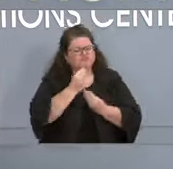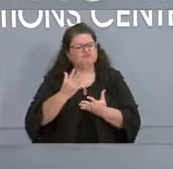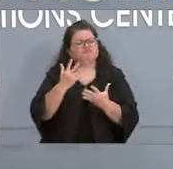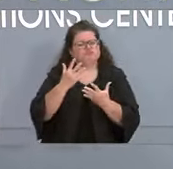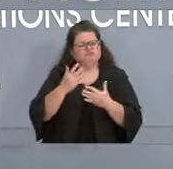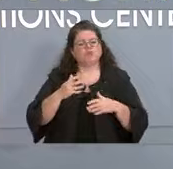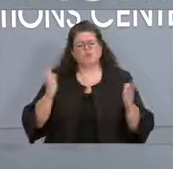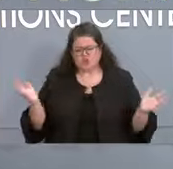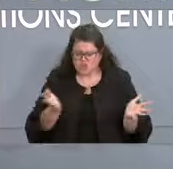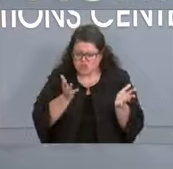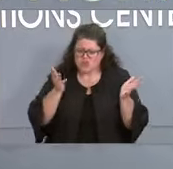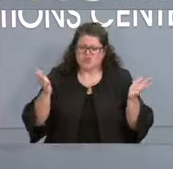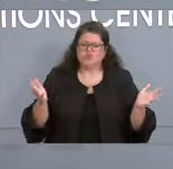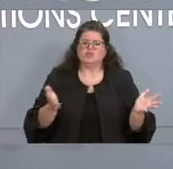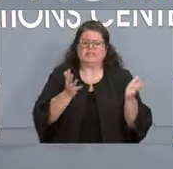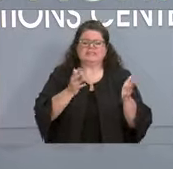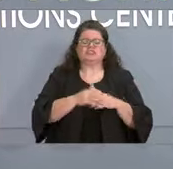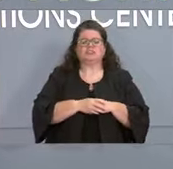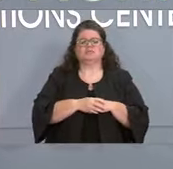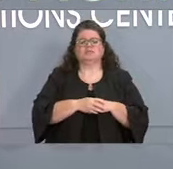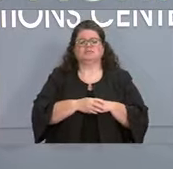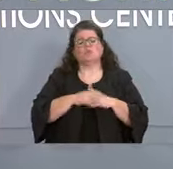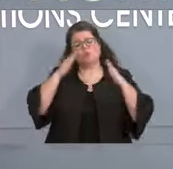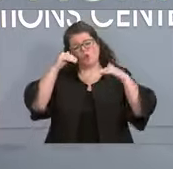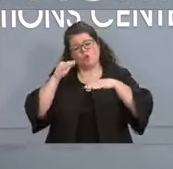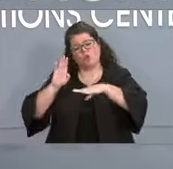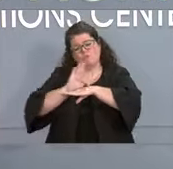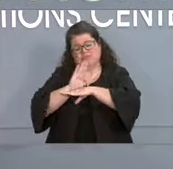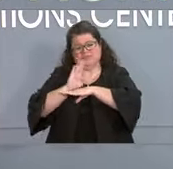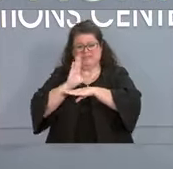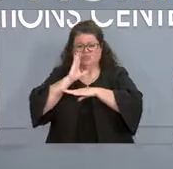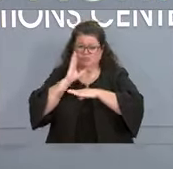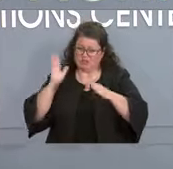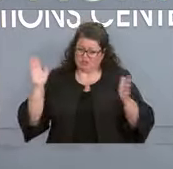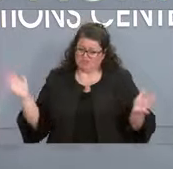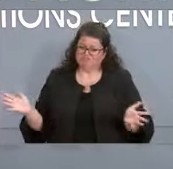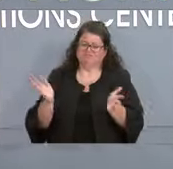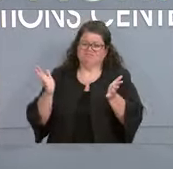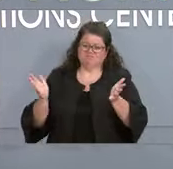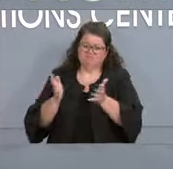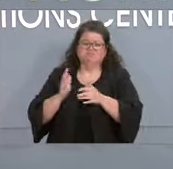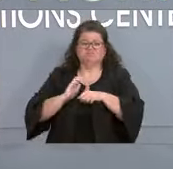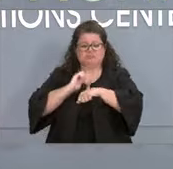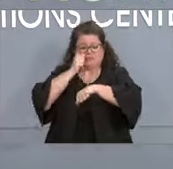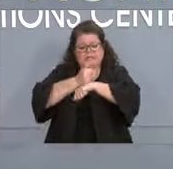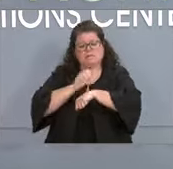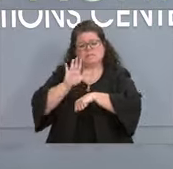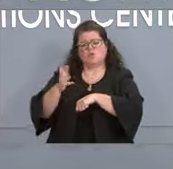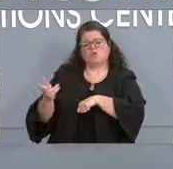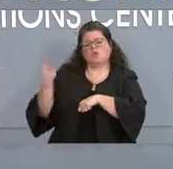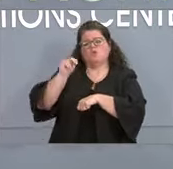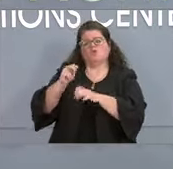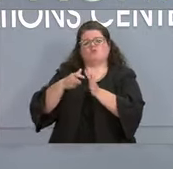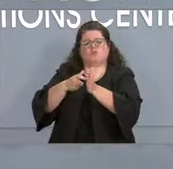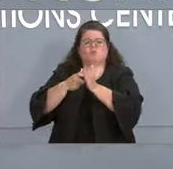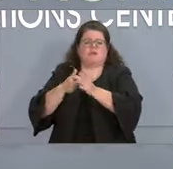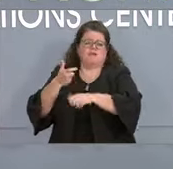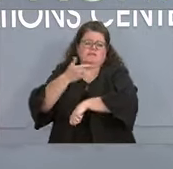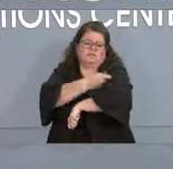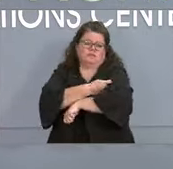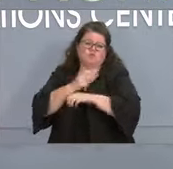And I encourage more businesses to follow this example by implementing their own vaccine requirements.